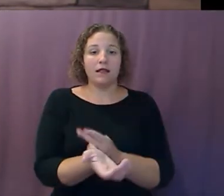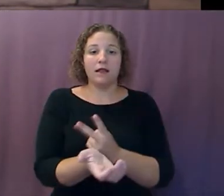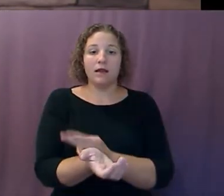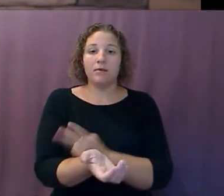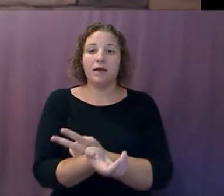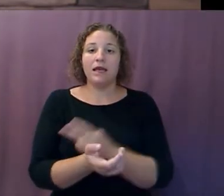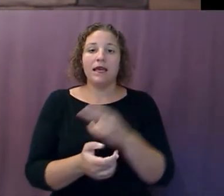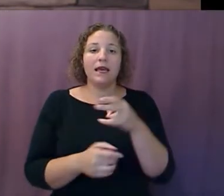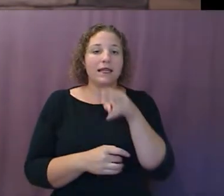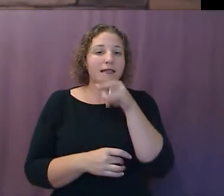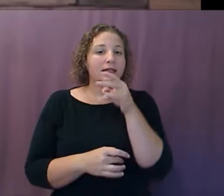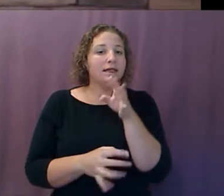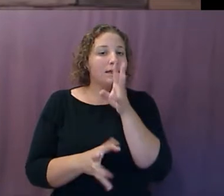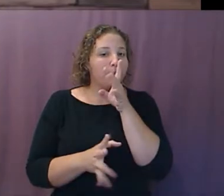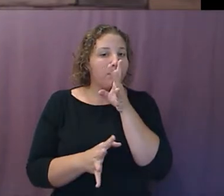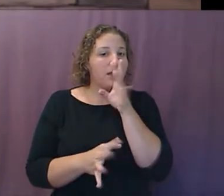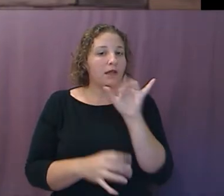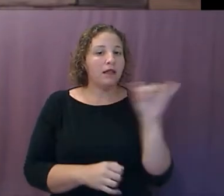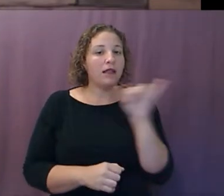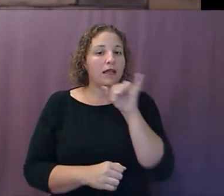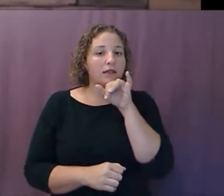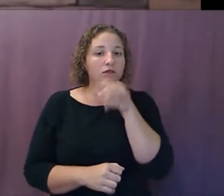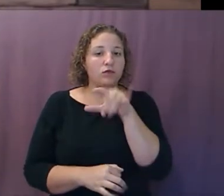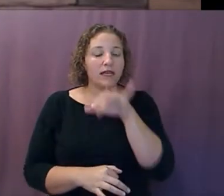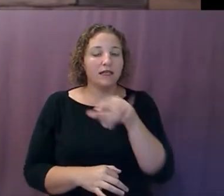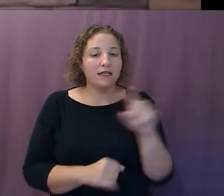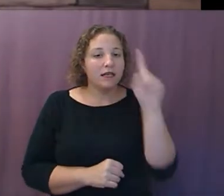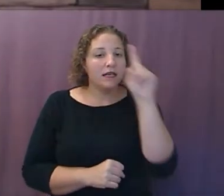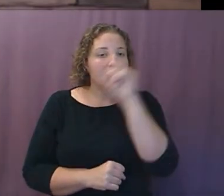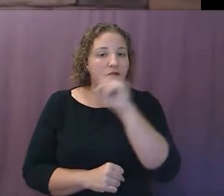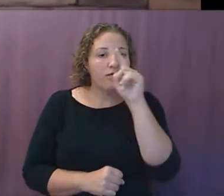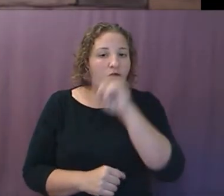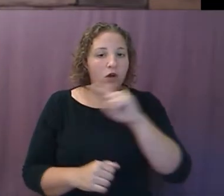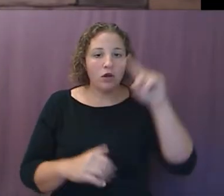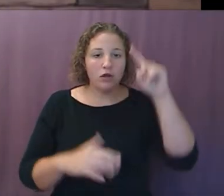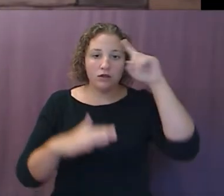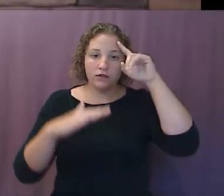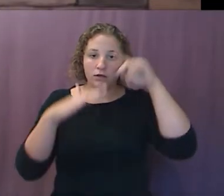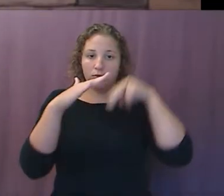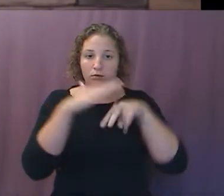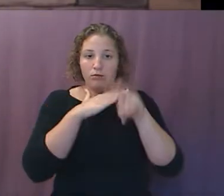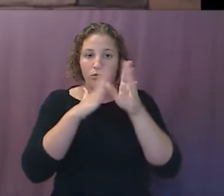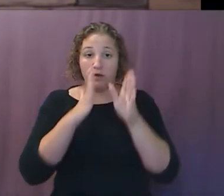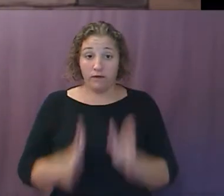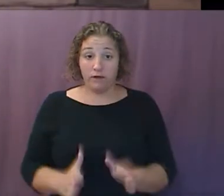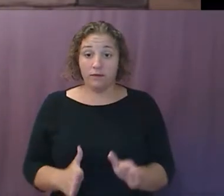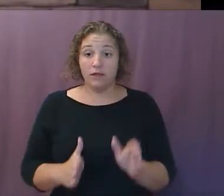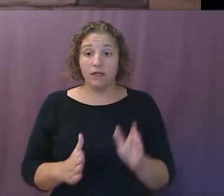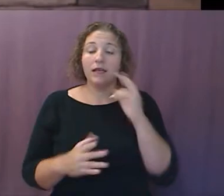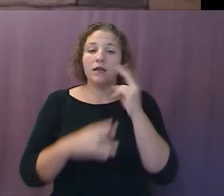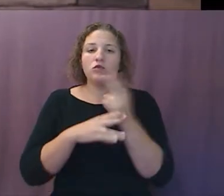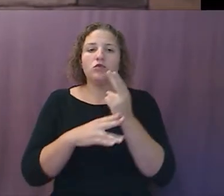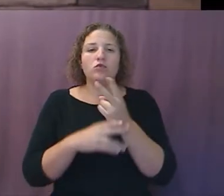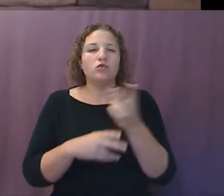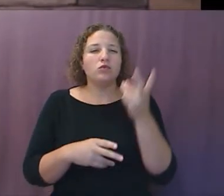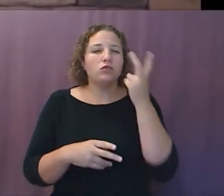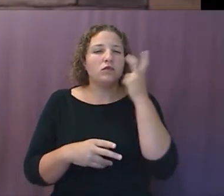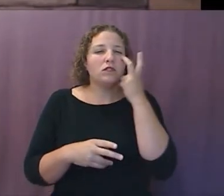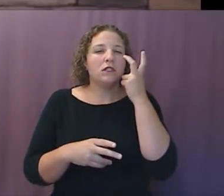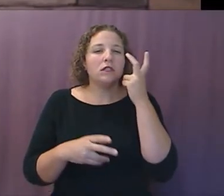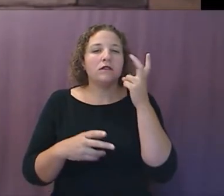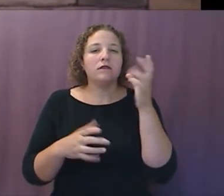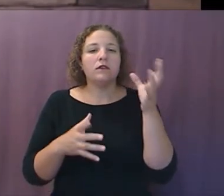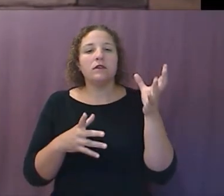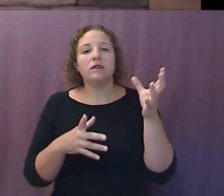Interesting, this false prophet as we identify him. Used to deceive the world and bring them to the worship of the Antichrist,